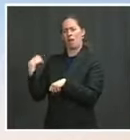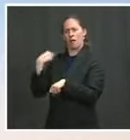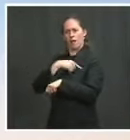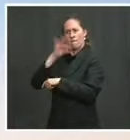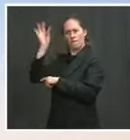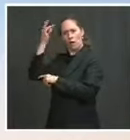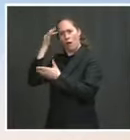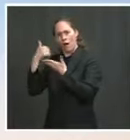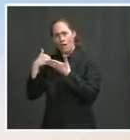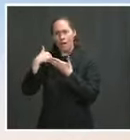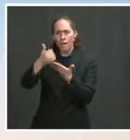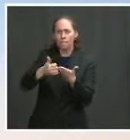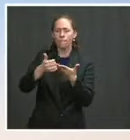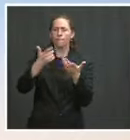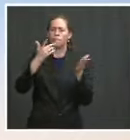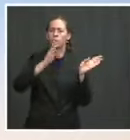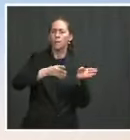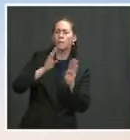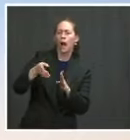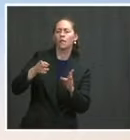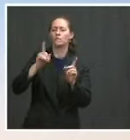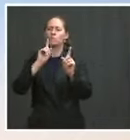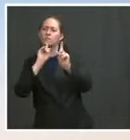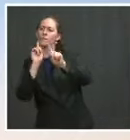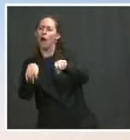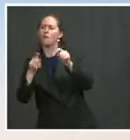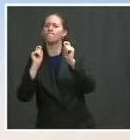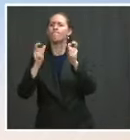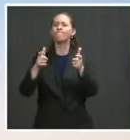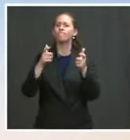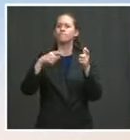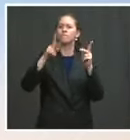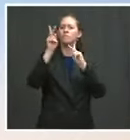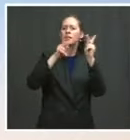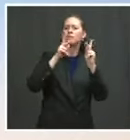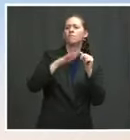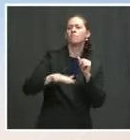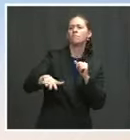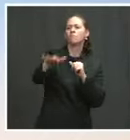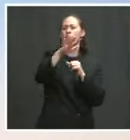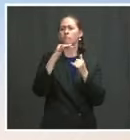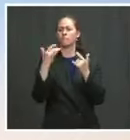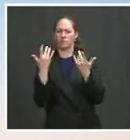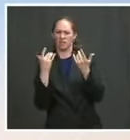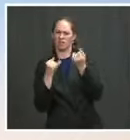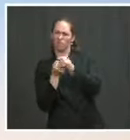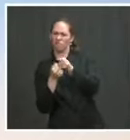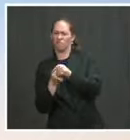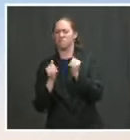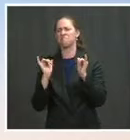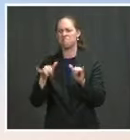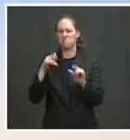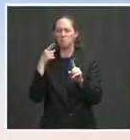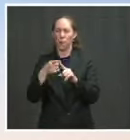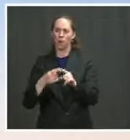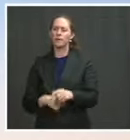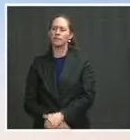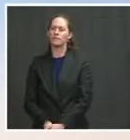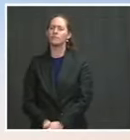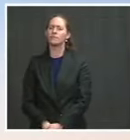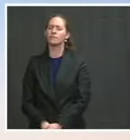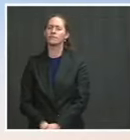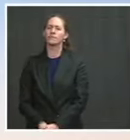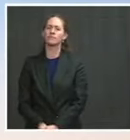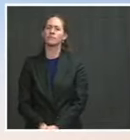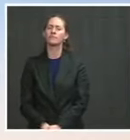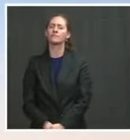efforts, protect public safety, and deliver assistance to our people in times of urgent need. As a former local elected official himself, maybe he